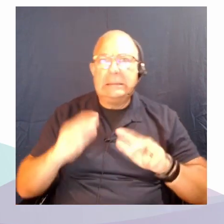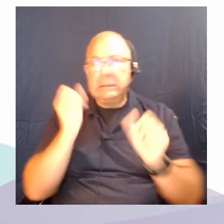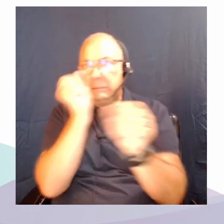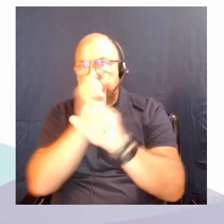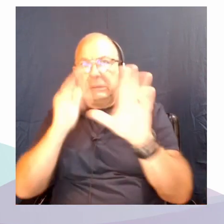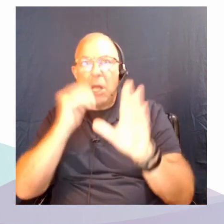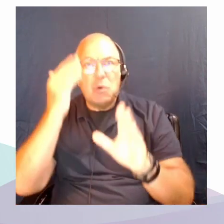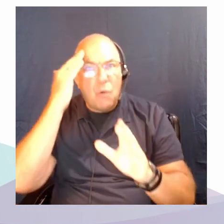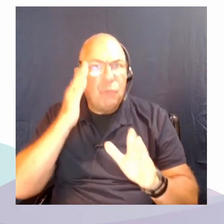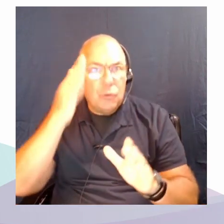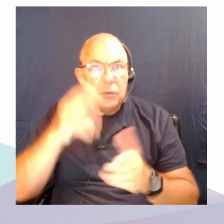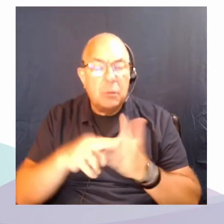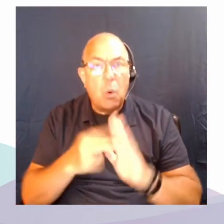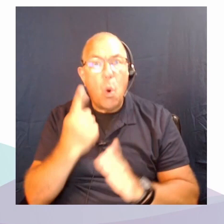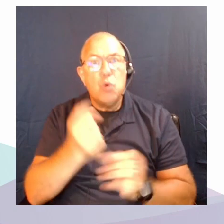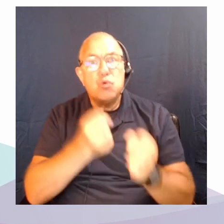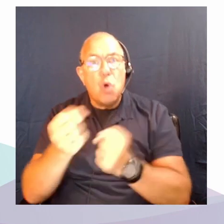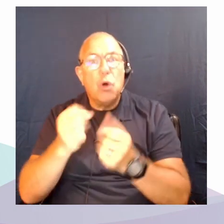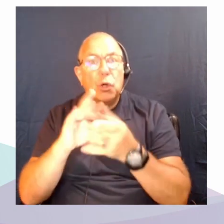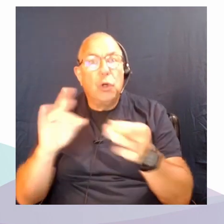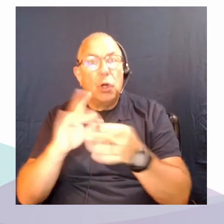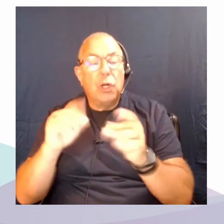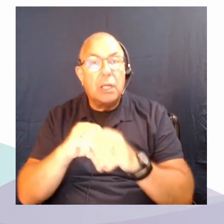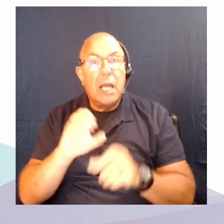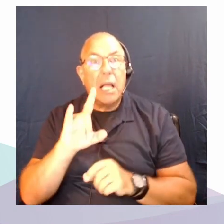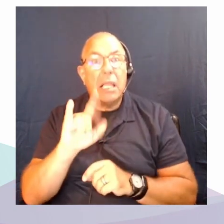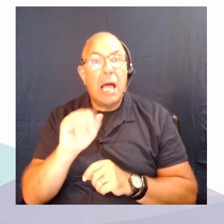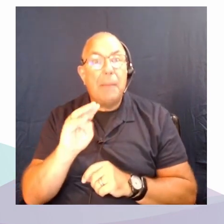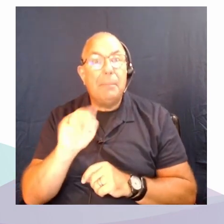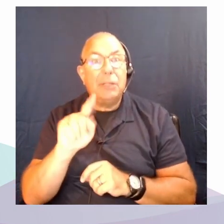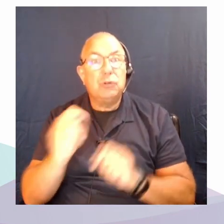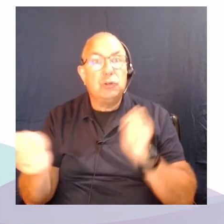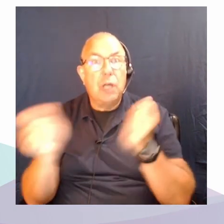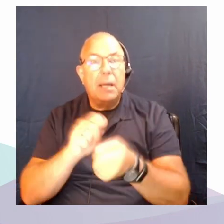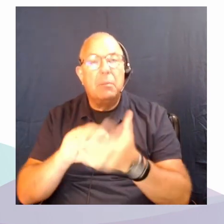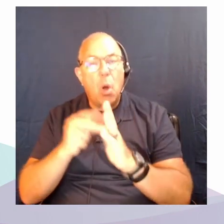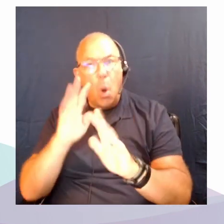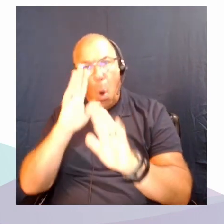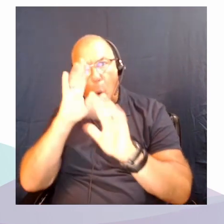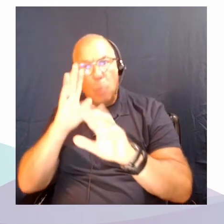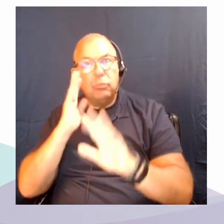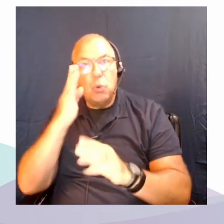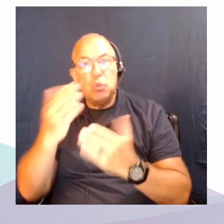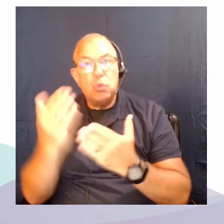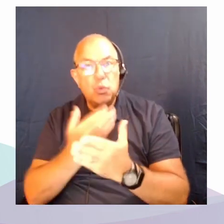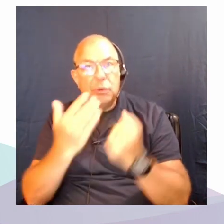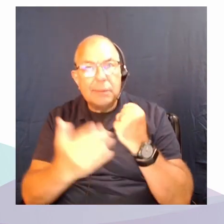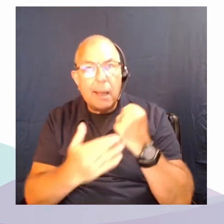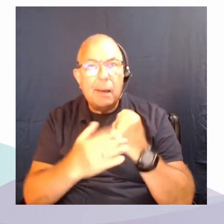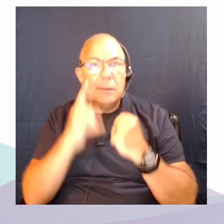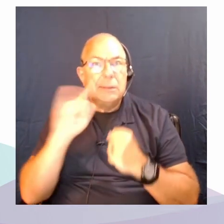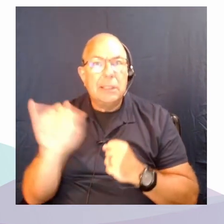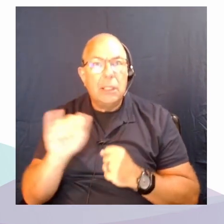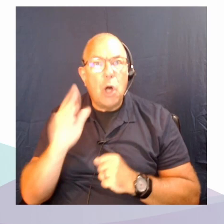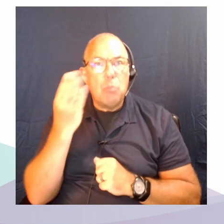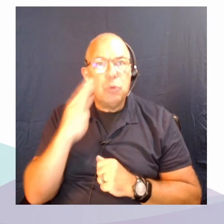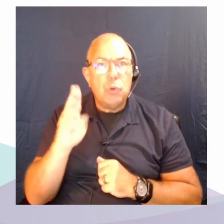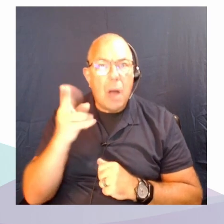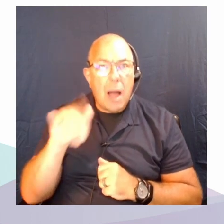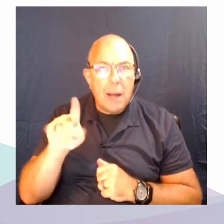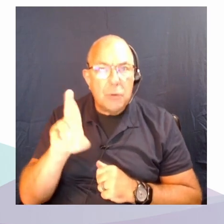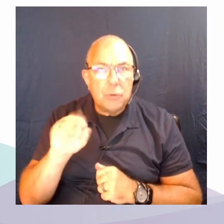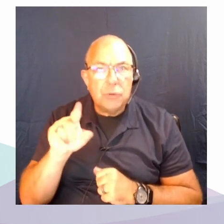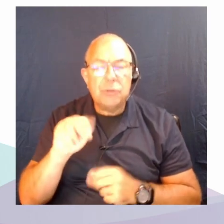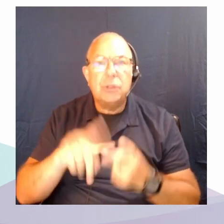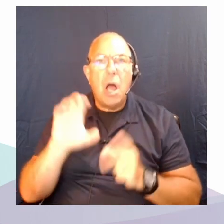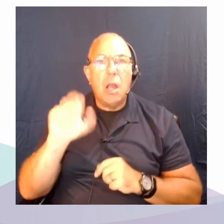in current climate change discourse, it relates to hopes that new technologies like blue hydrogen or carbon capture utilization